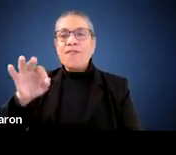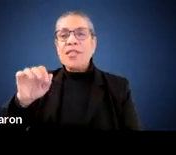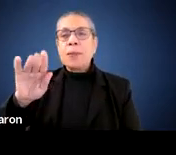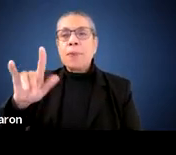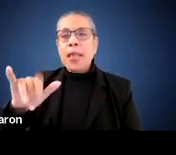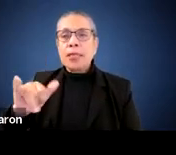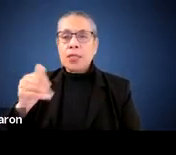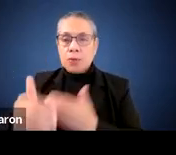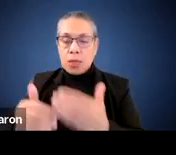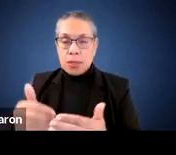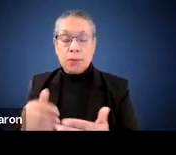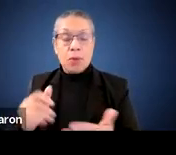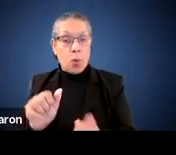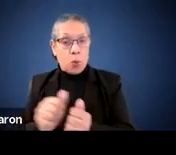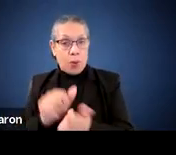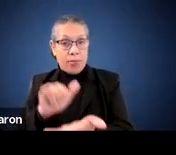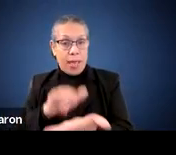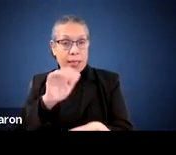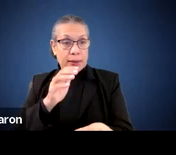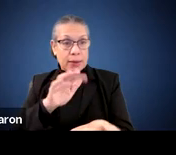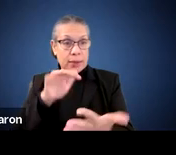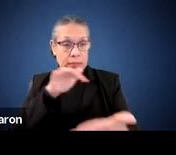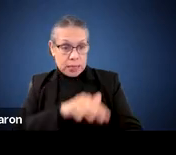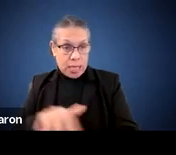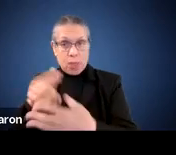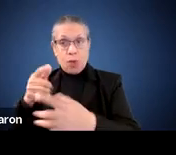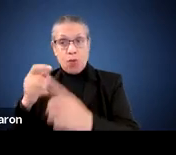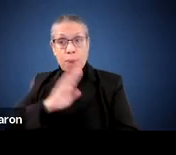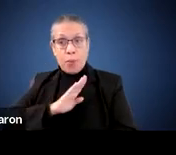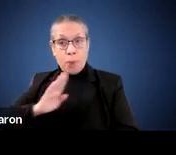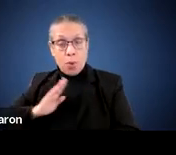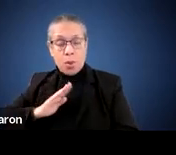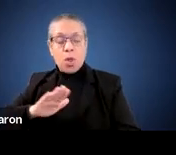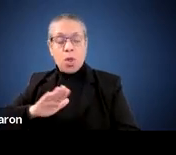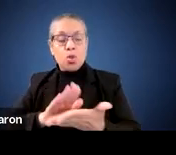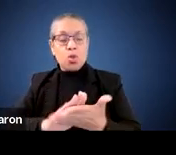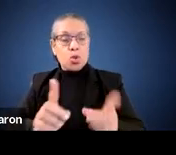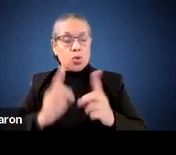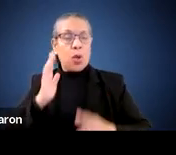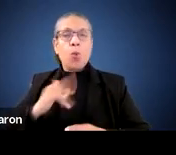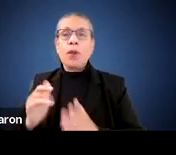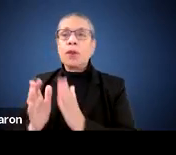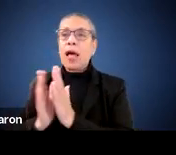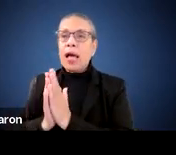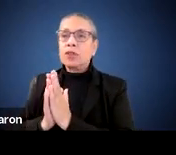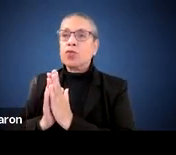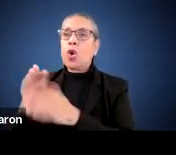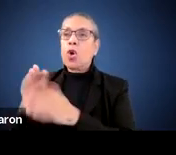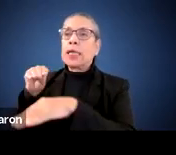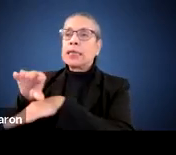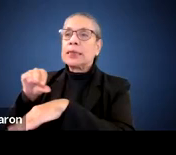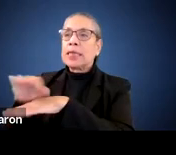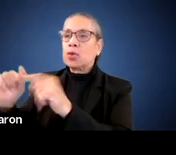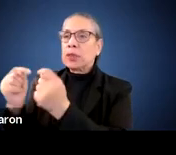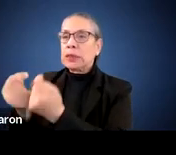With the invite of the feasibility study by the MSBA board, districts then bring on a consultant team, which usually takes